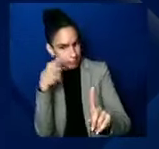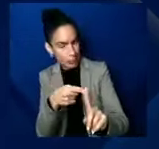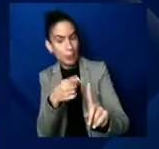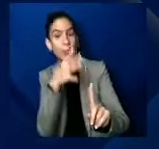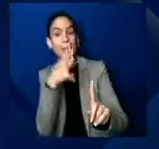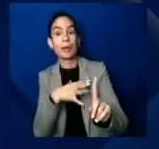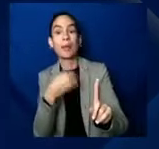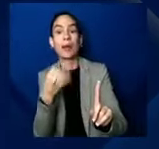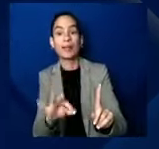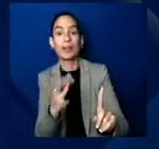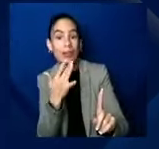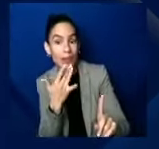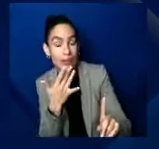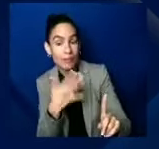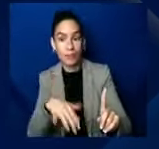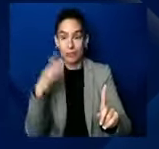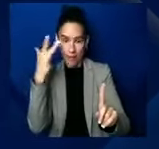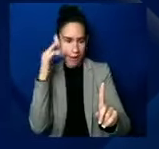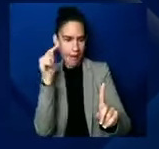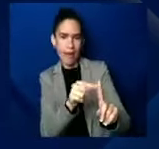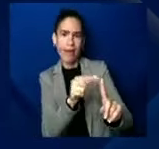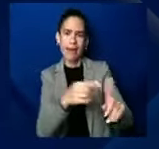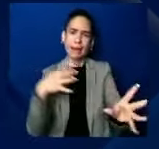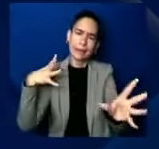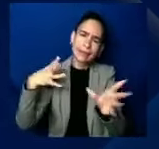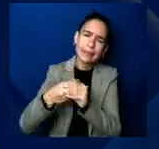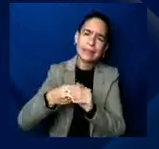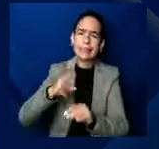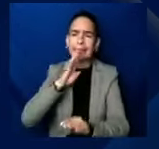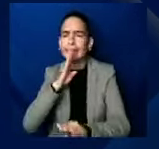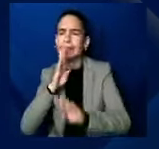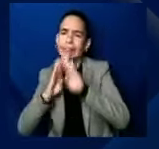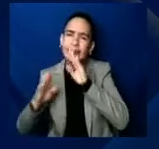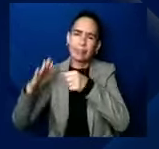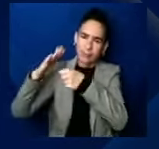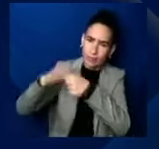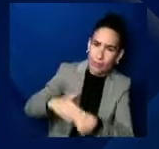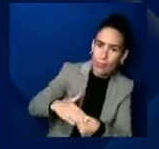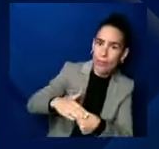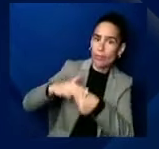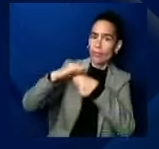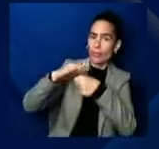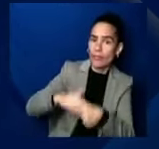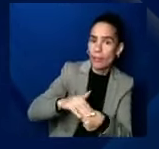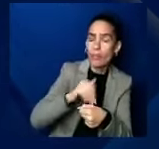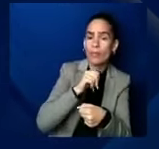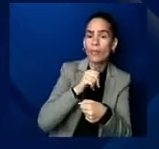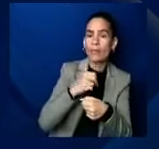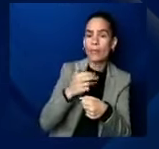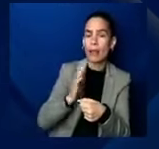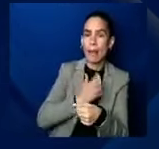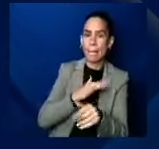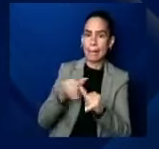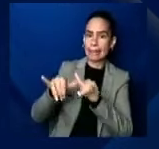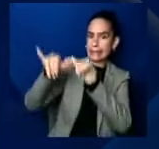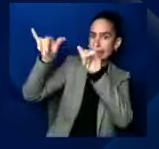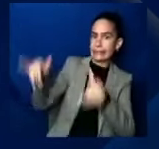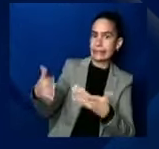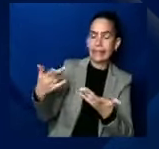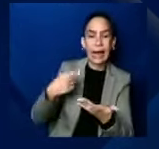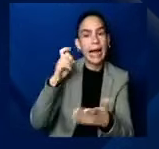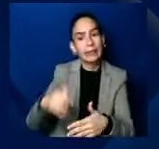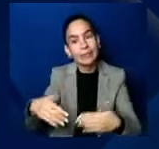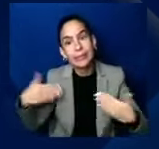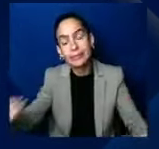frustrated with the inadequacies of our system that have gone out and said, okay, I'm just going to build something better.